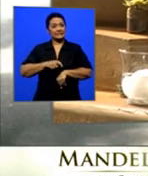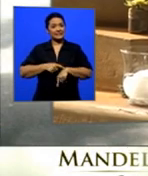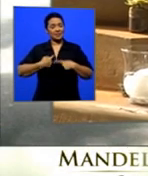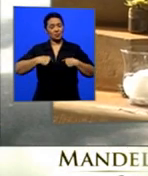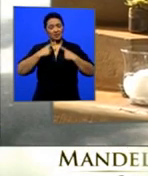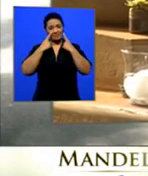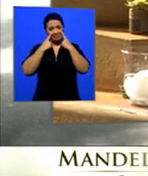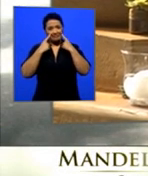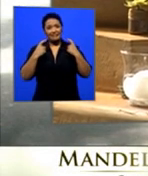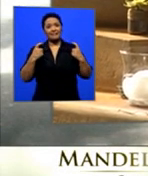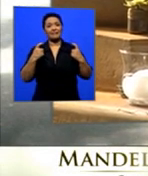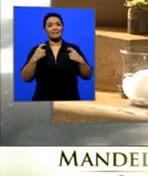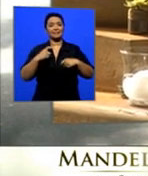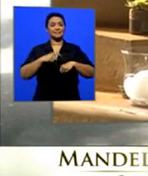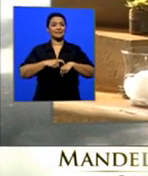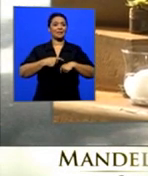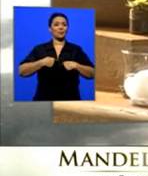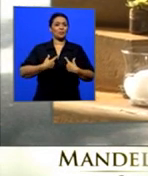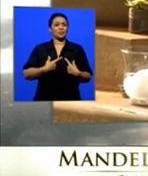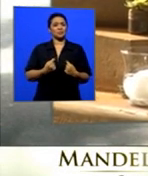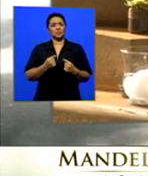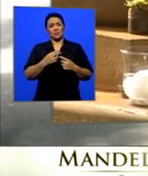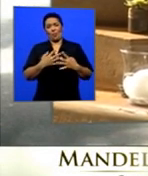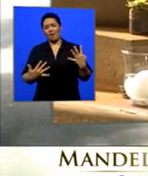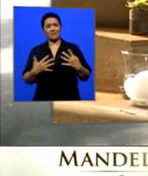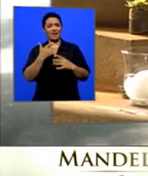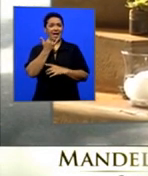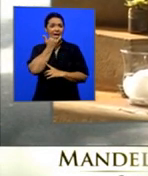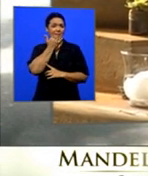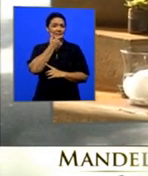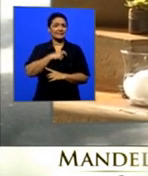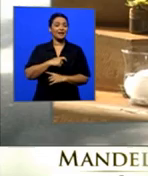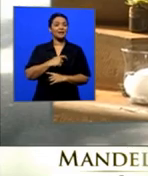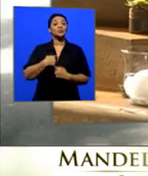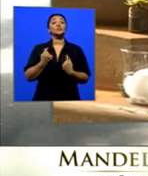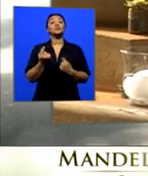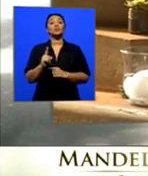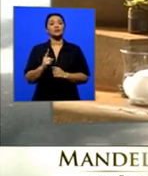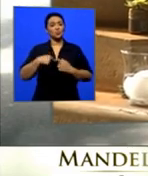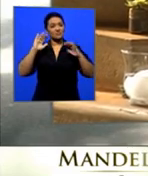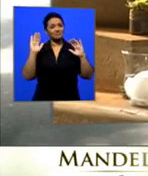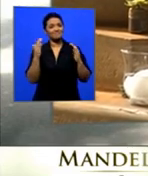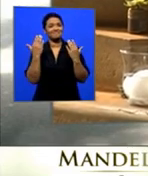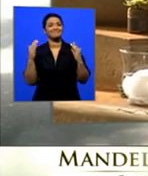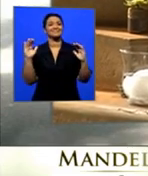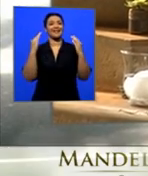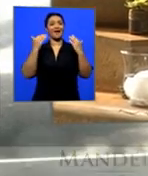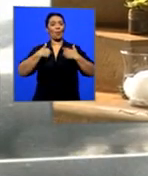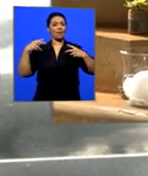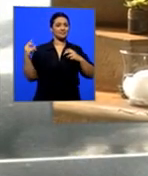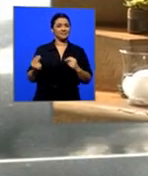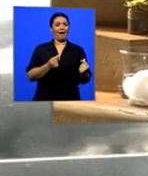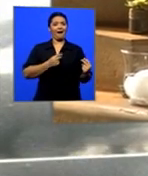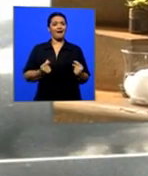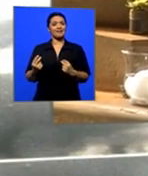war, when we burn, when we happy, we sing, we speak, we dance.